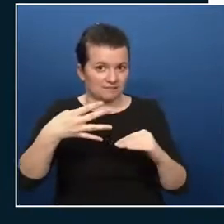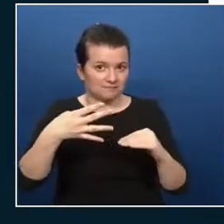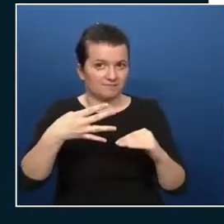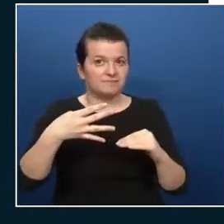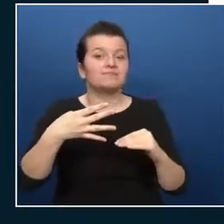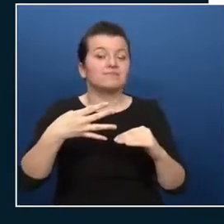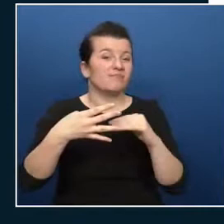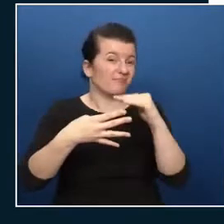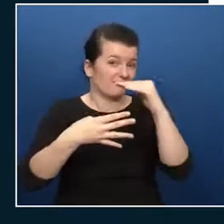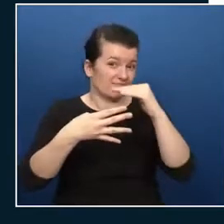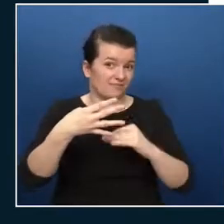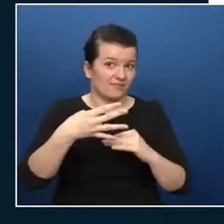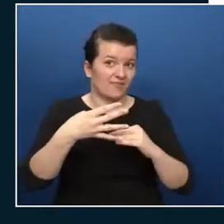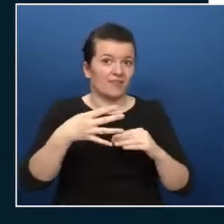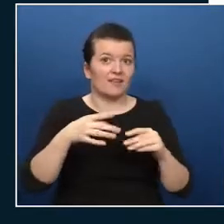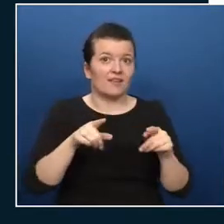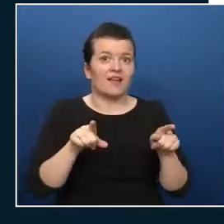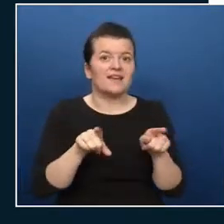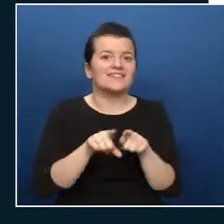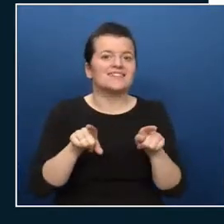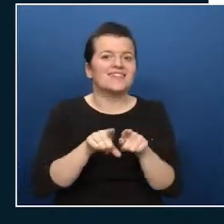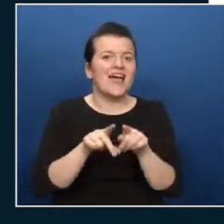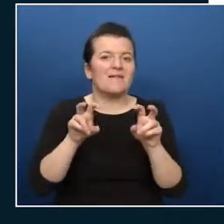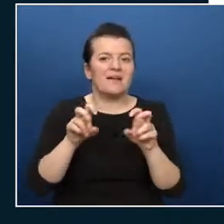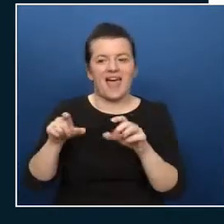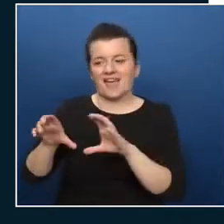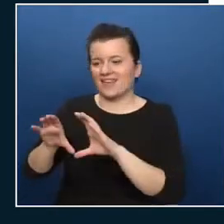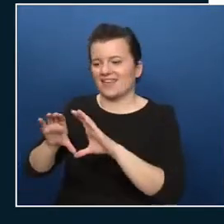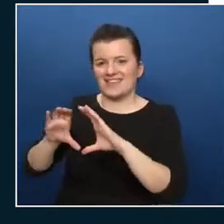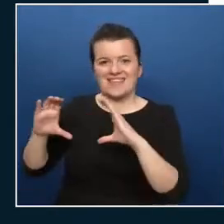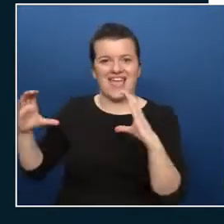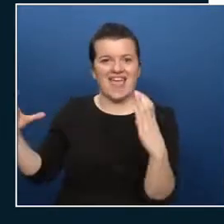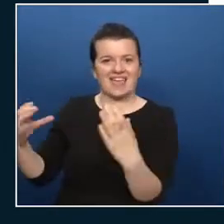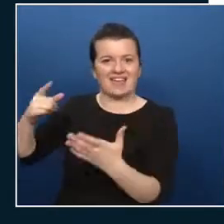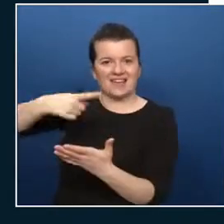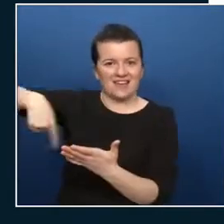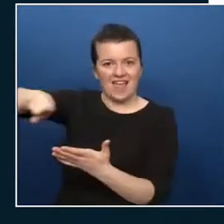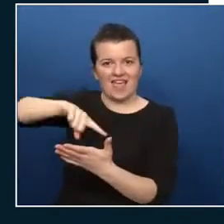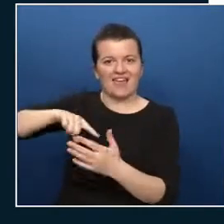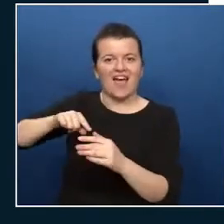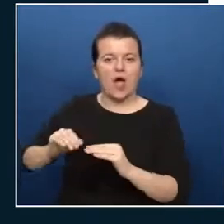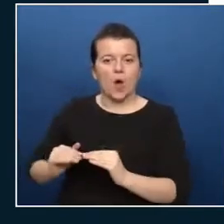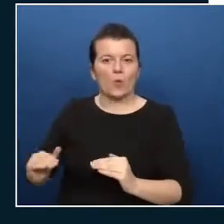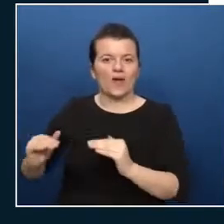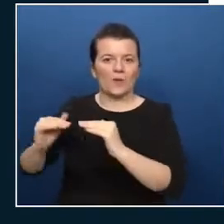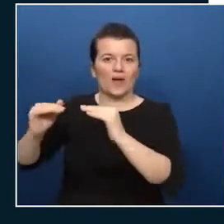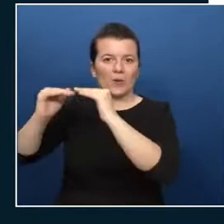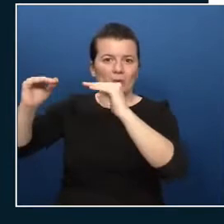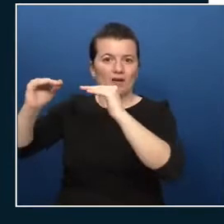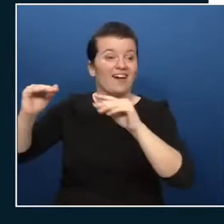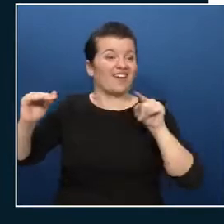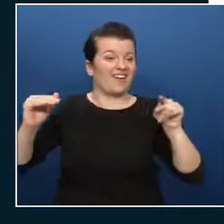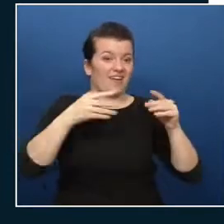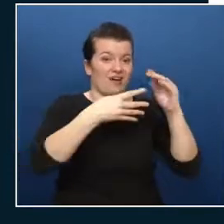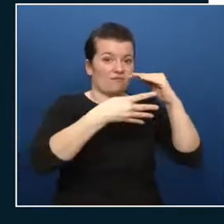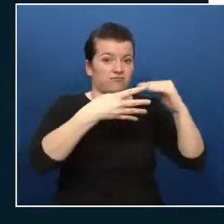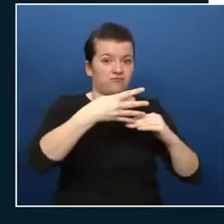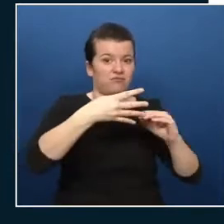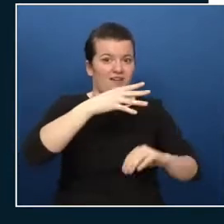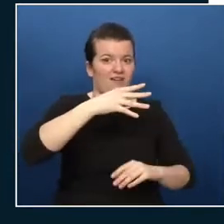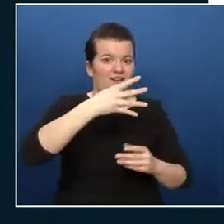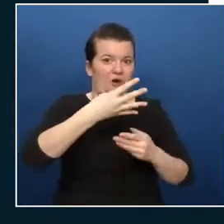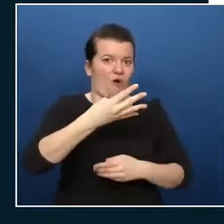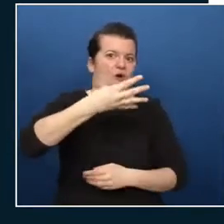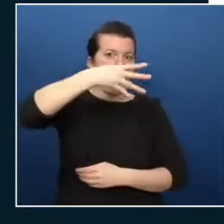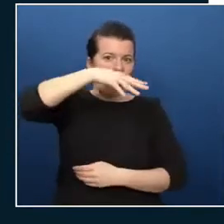using the cake only offside down because when you bake a cake you start at the bottom but in this image it's from it starts at the top